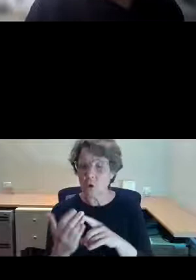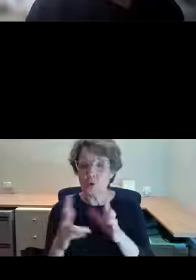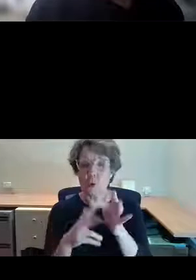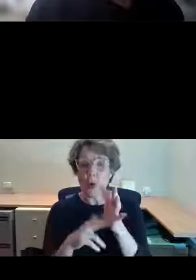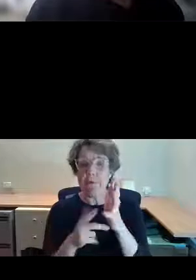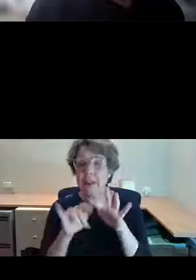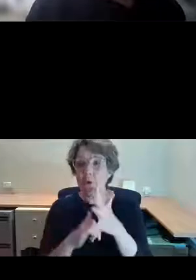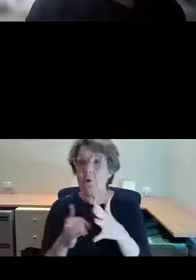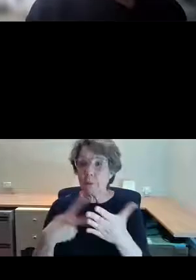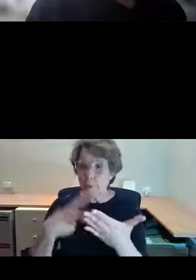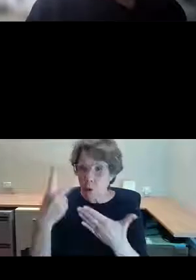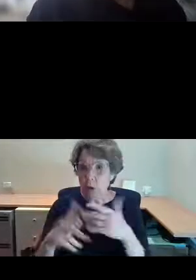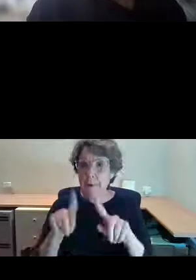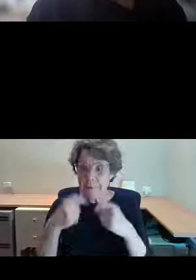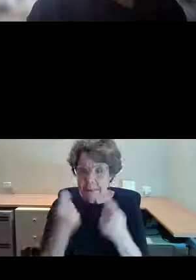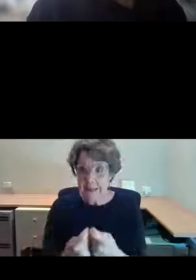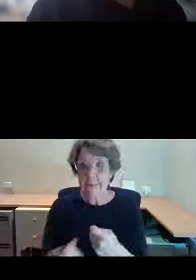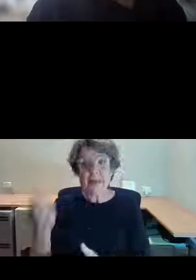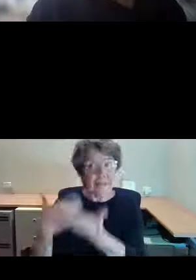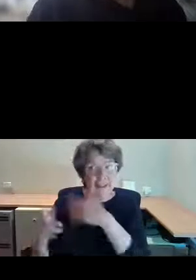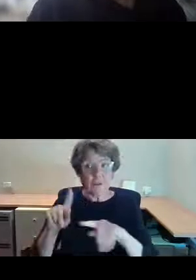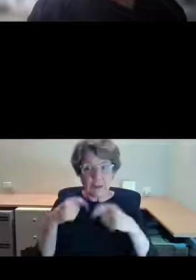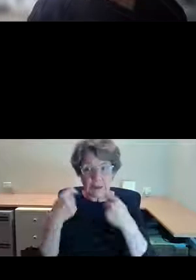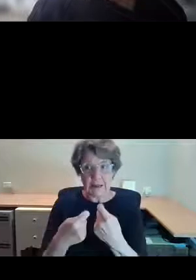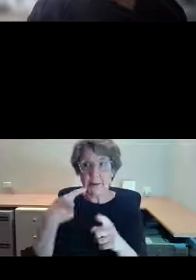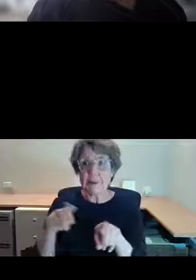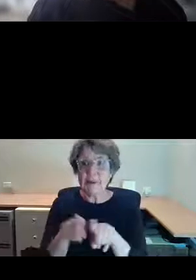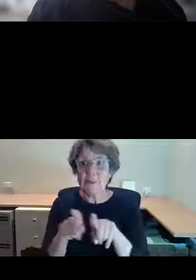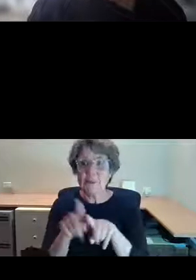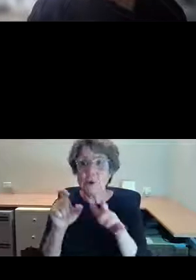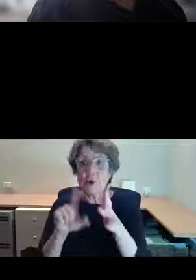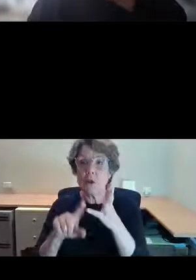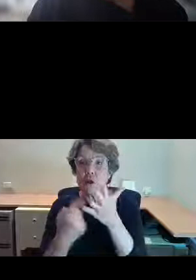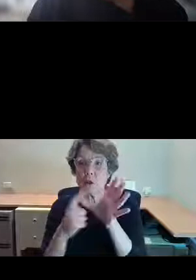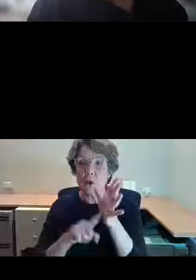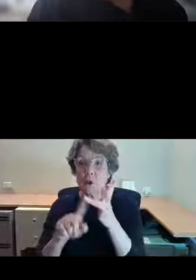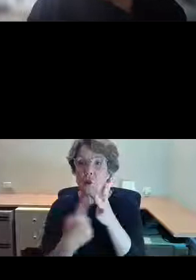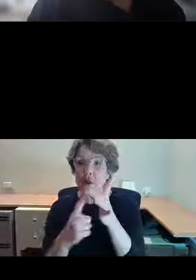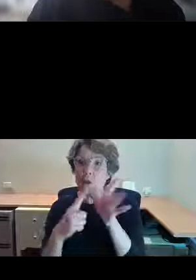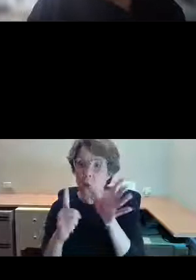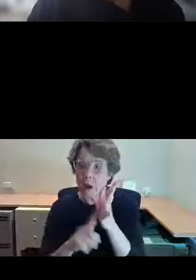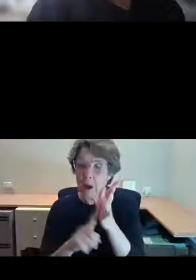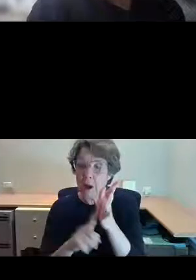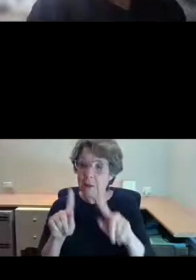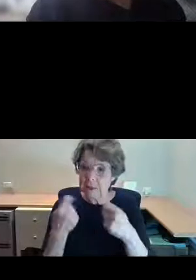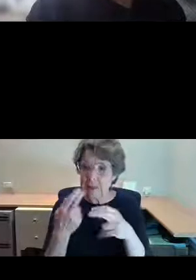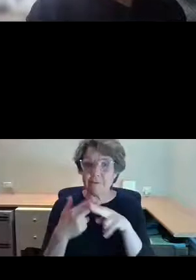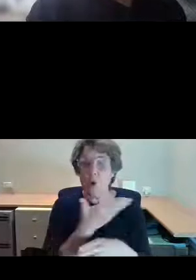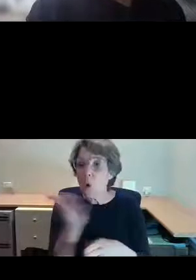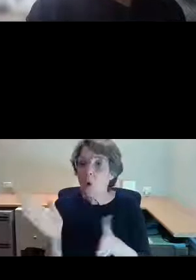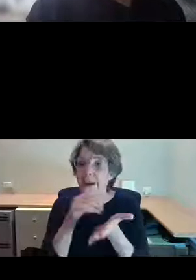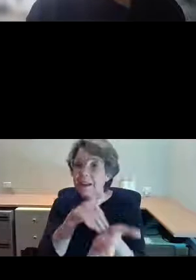team, the history team and the curatorial team for all their assistance in helping